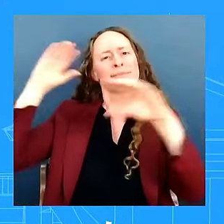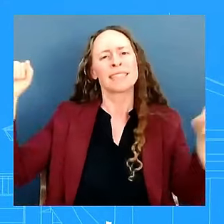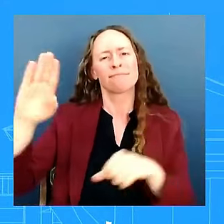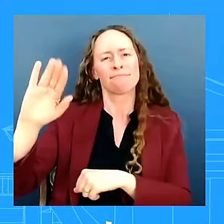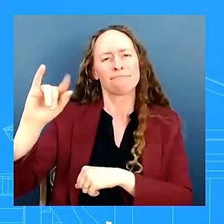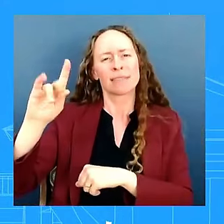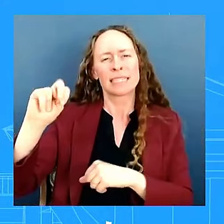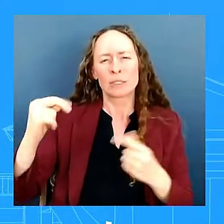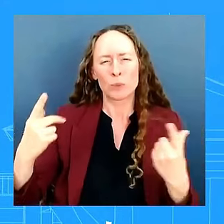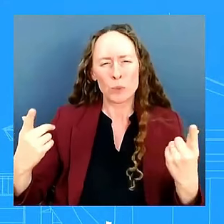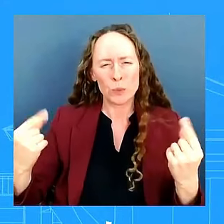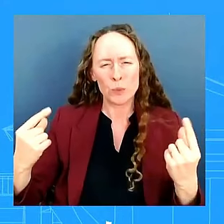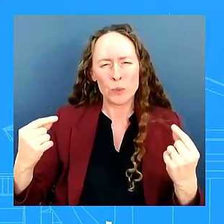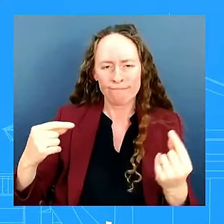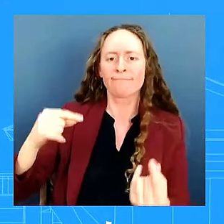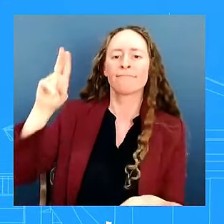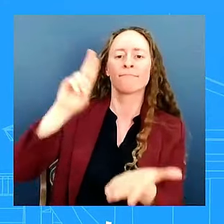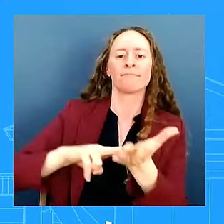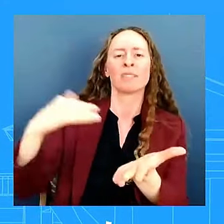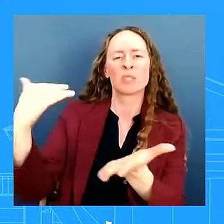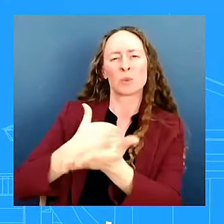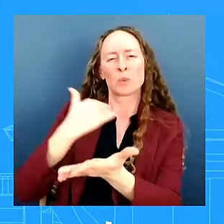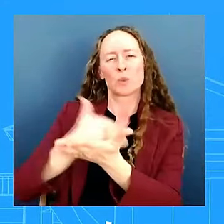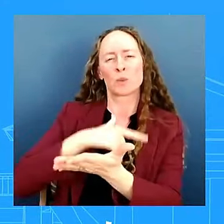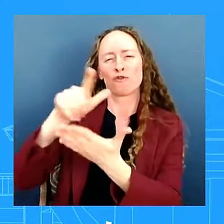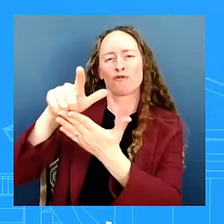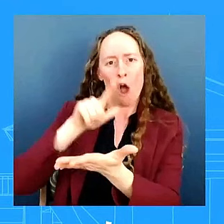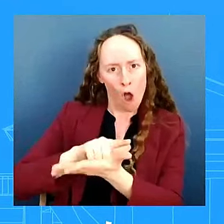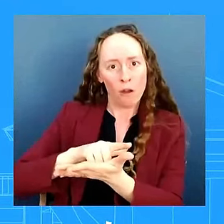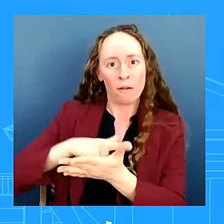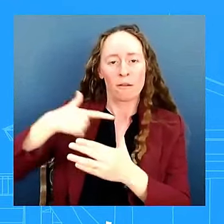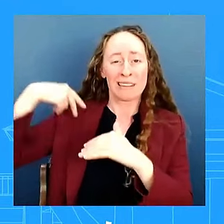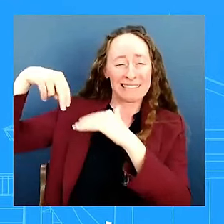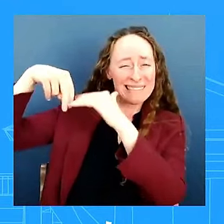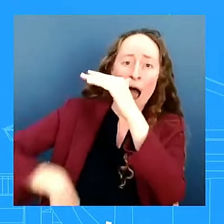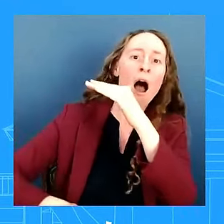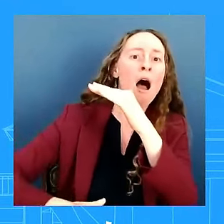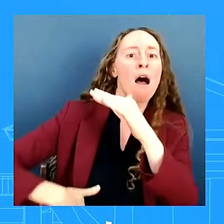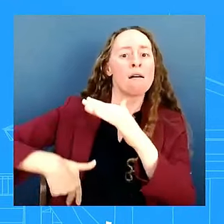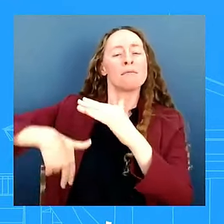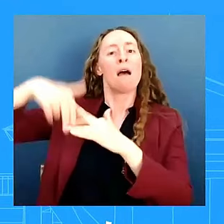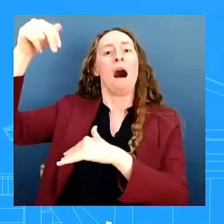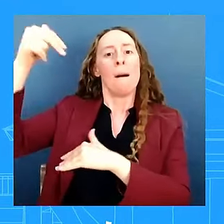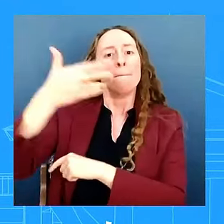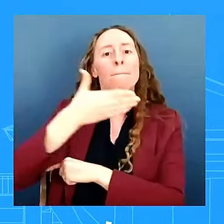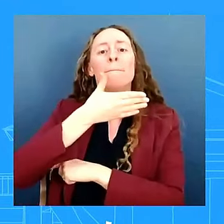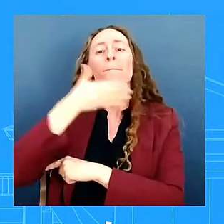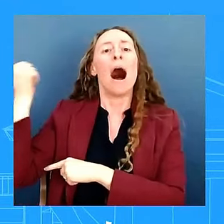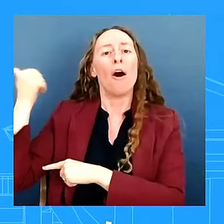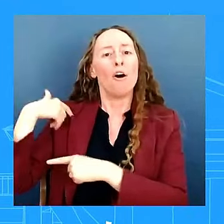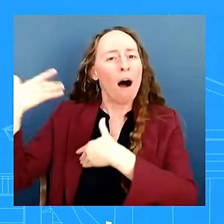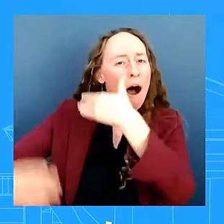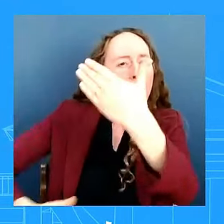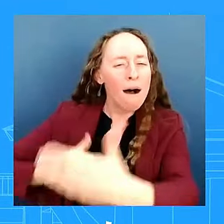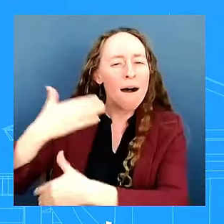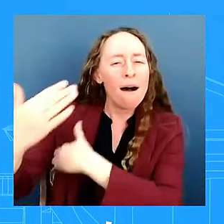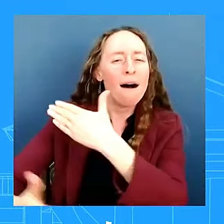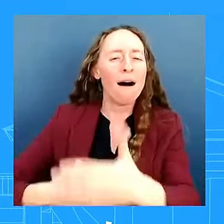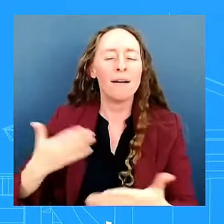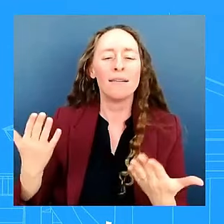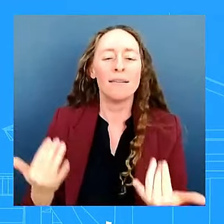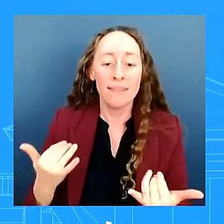to deal with our deficit eight trillion dollar deficit in the last administration i really hope you wrote about that